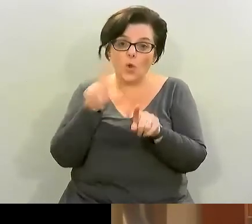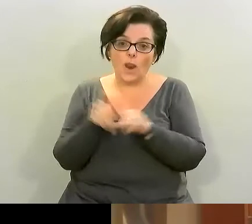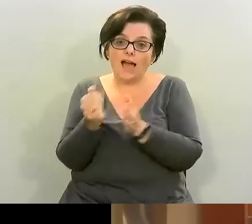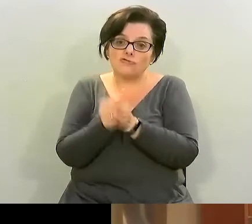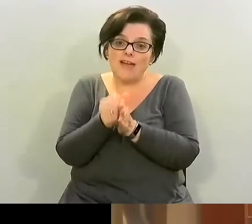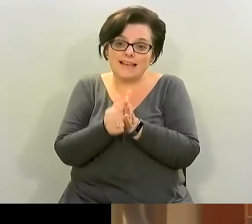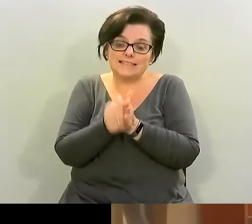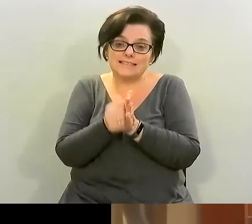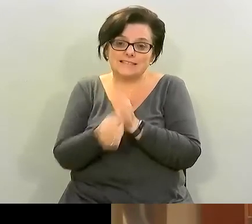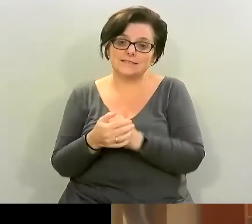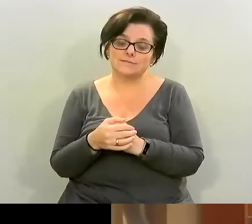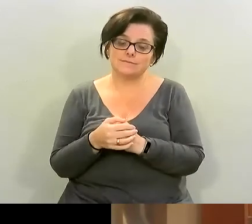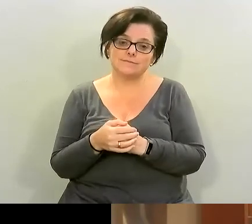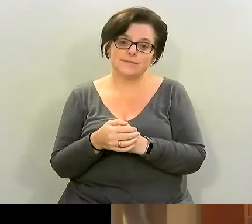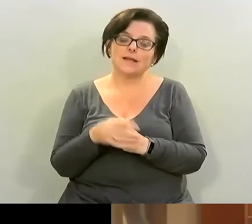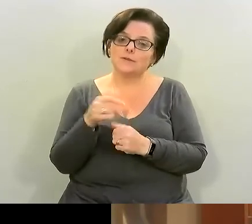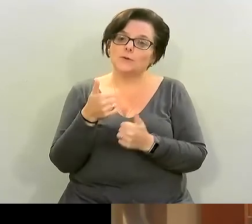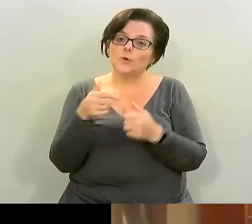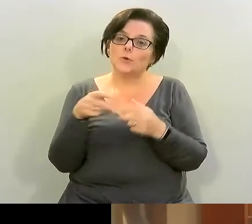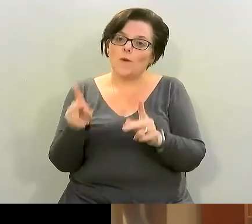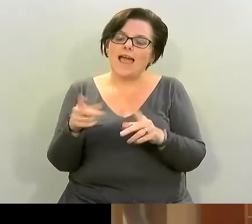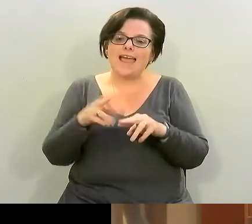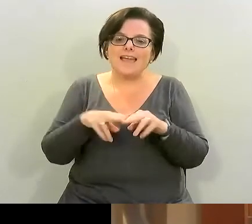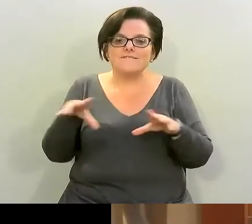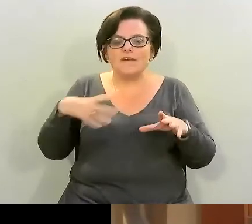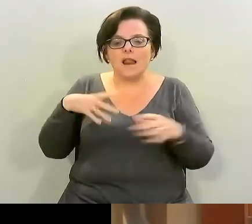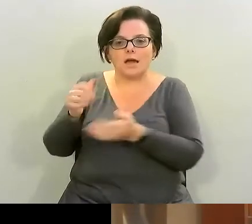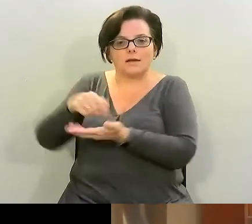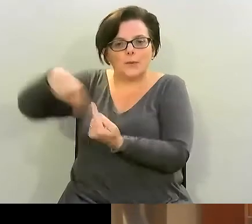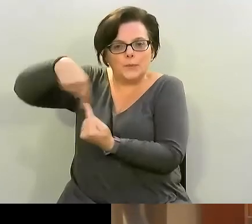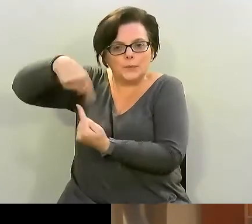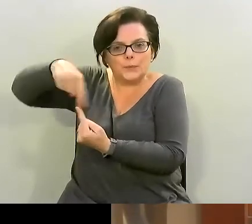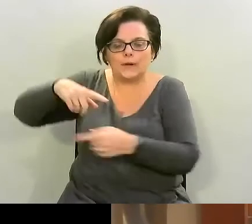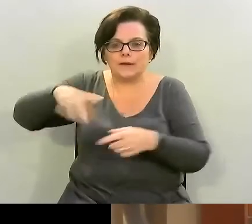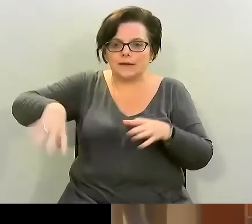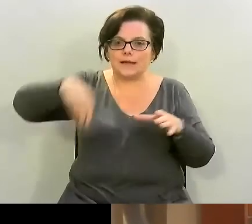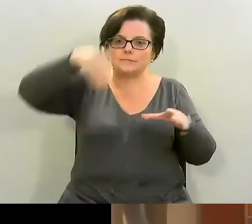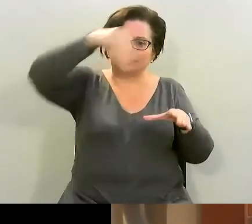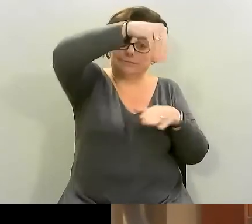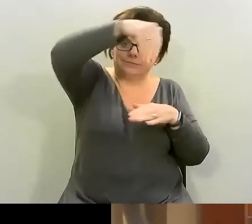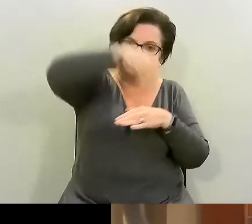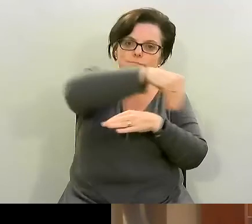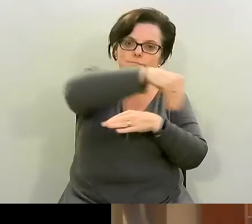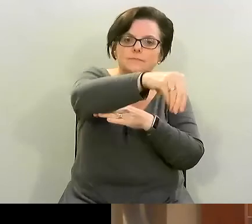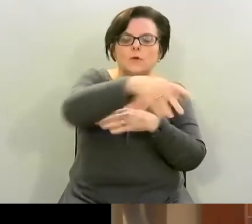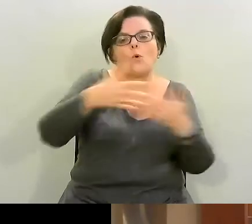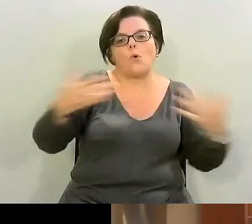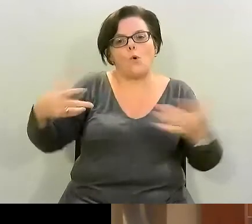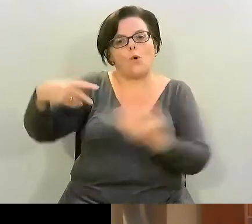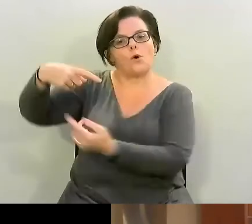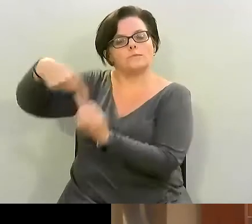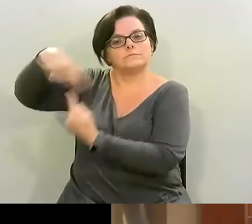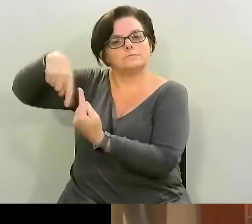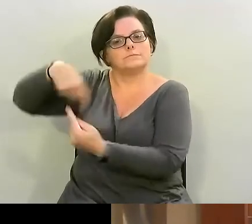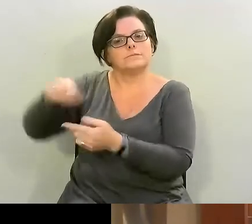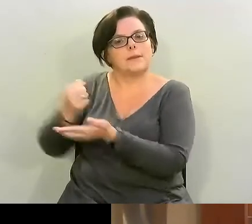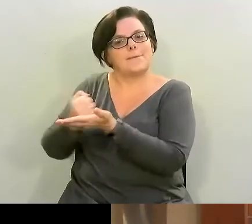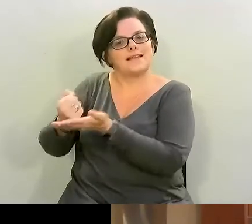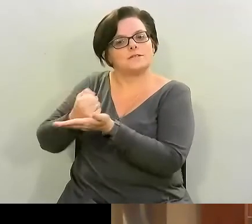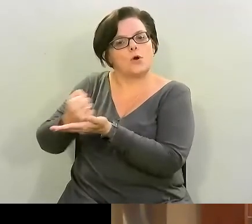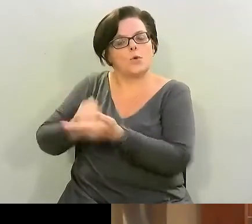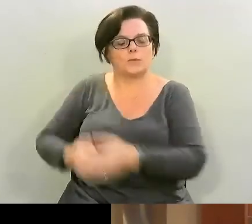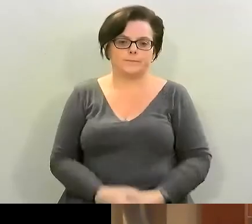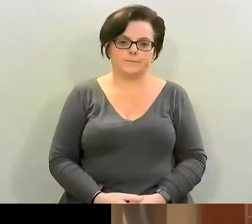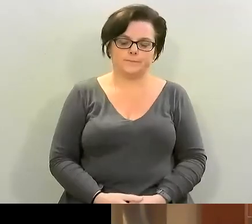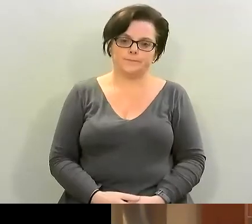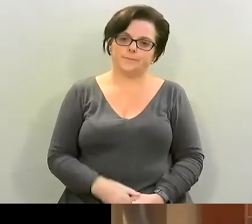that's a great way to use it if you need to sprinkle it on something or need to make this kind of a pesto the very last ingredient